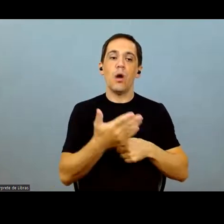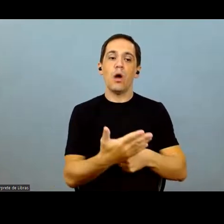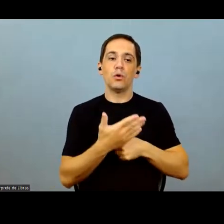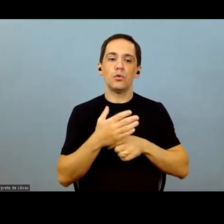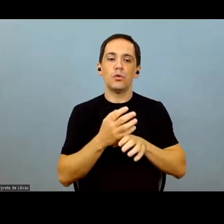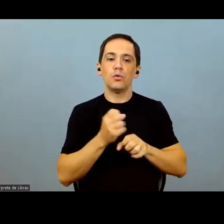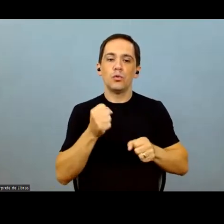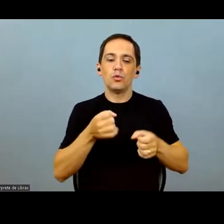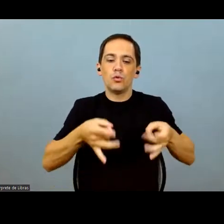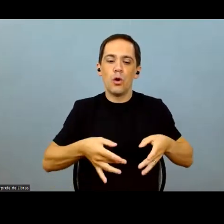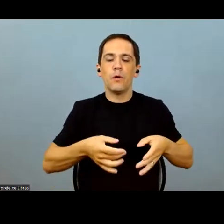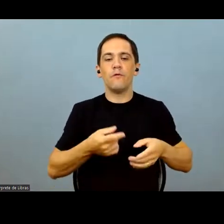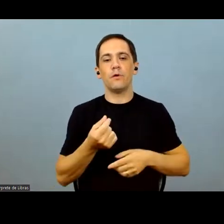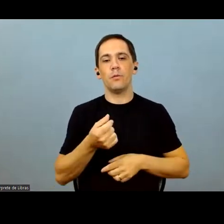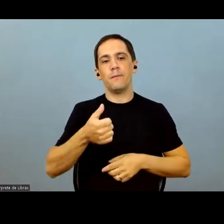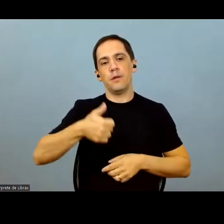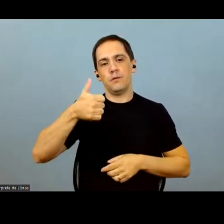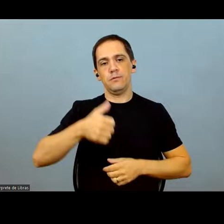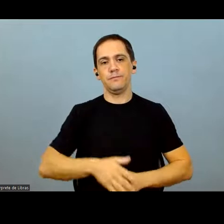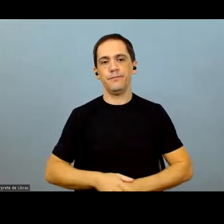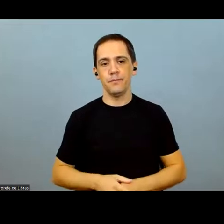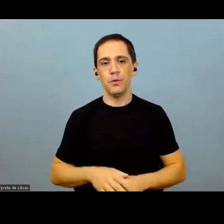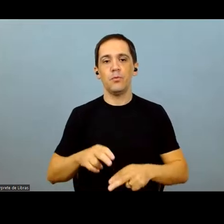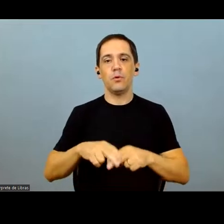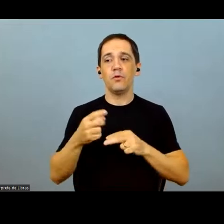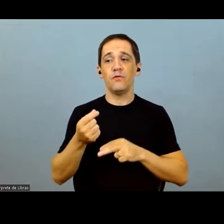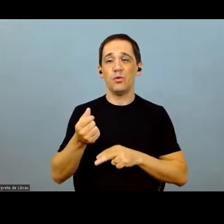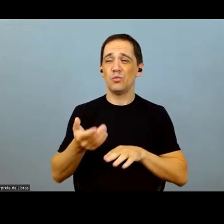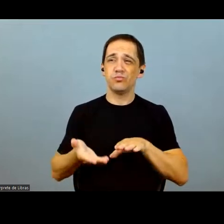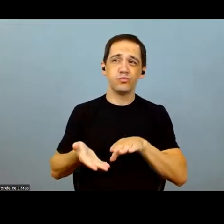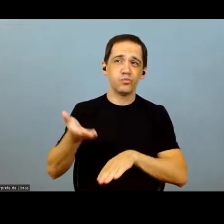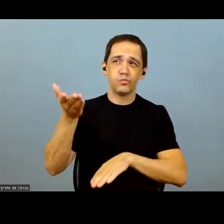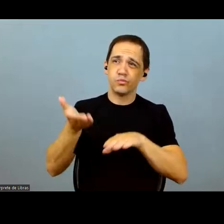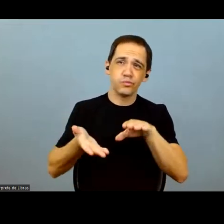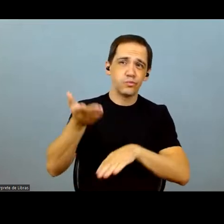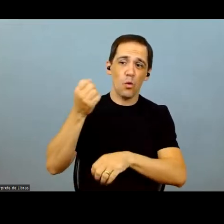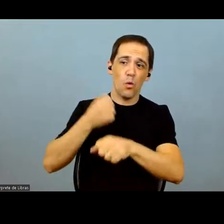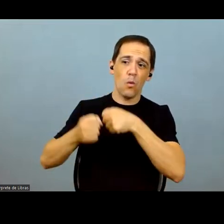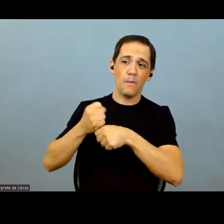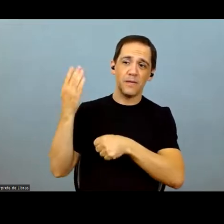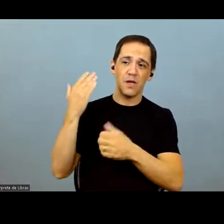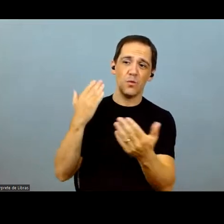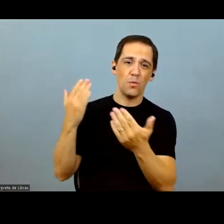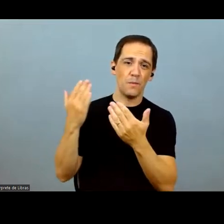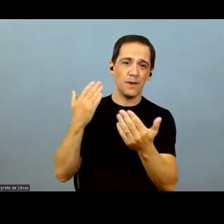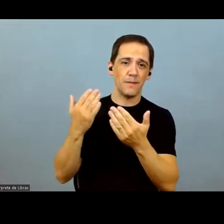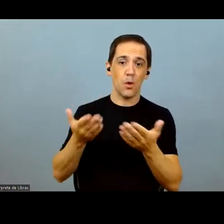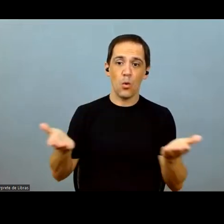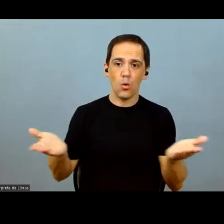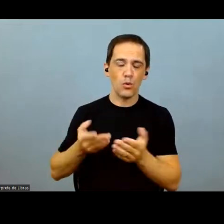therefore, the adequate margins for next year. Because prices are also much higher.